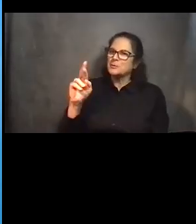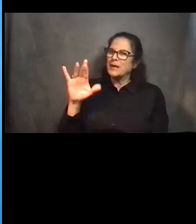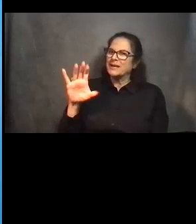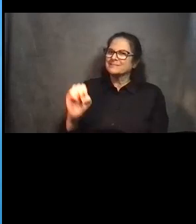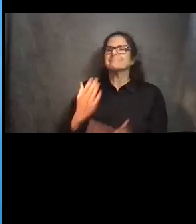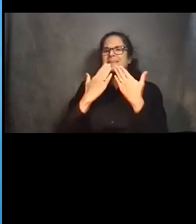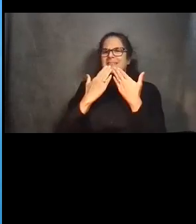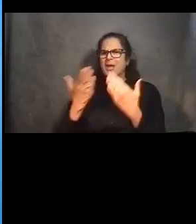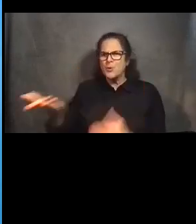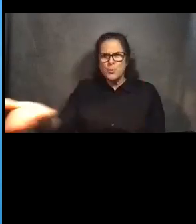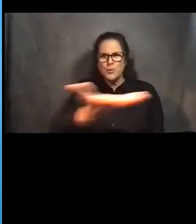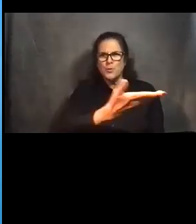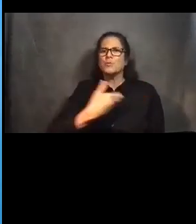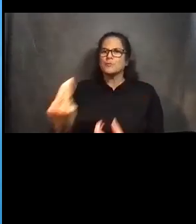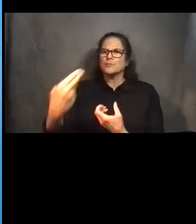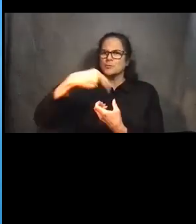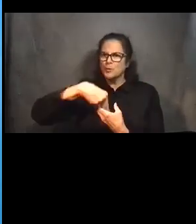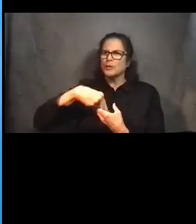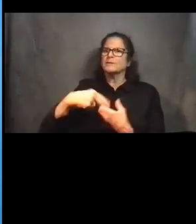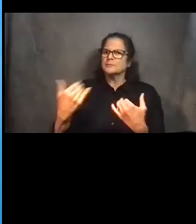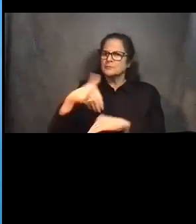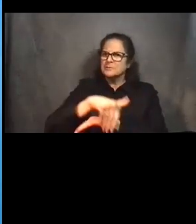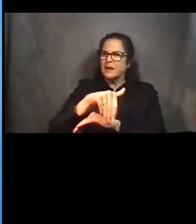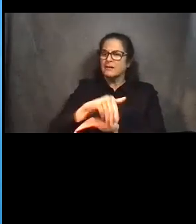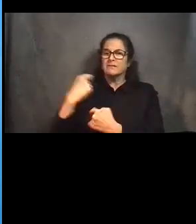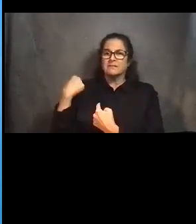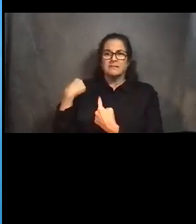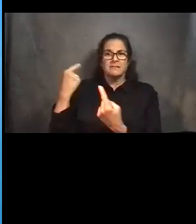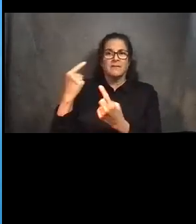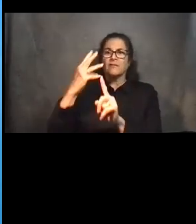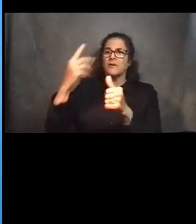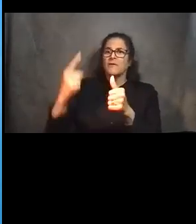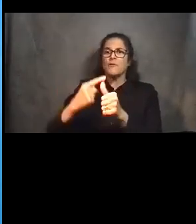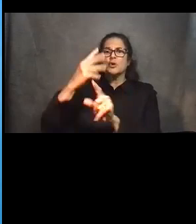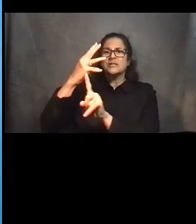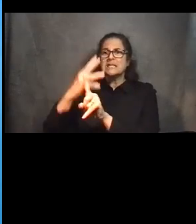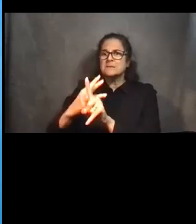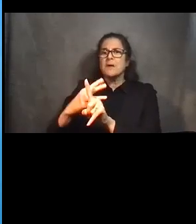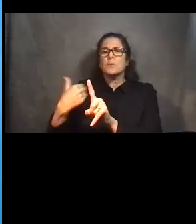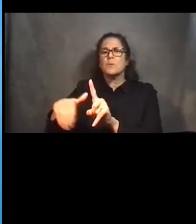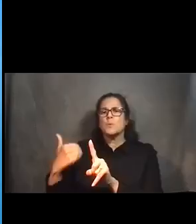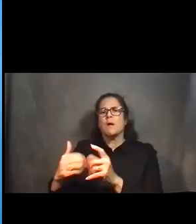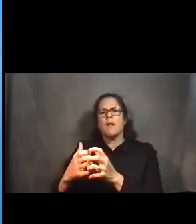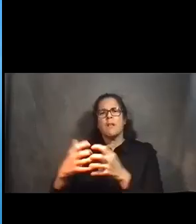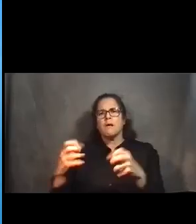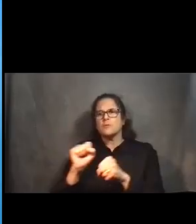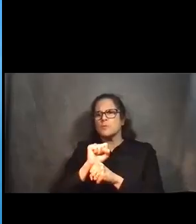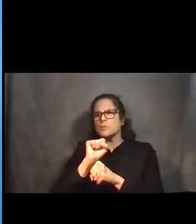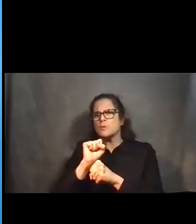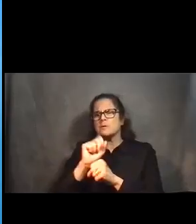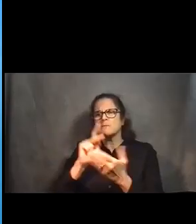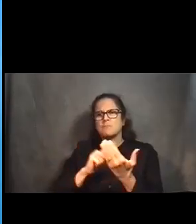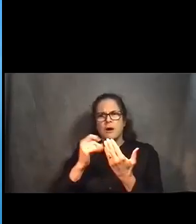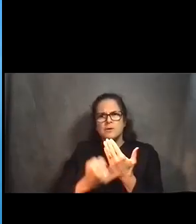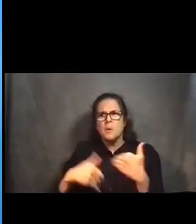The first six months of this project have been significant, there's been a lot of work done. I appreciate the patience